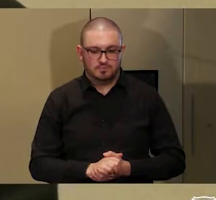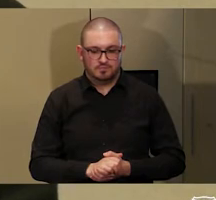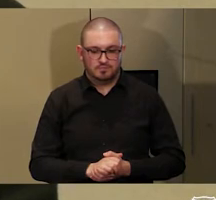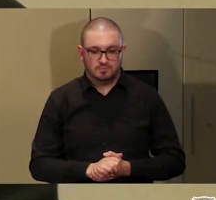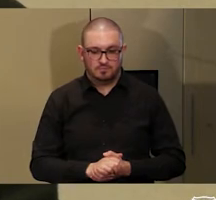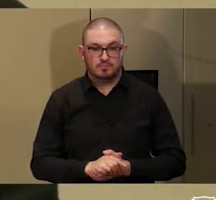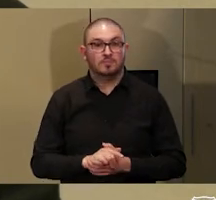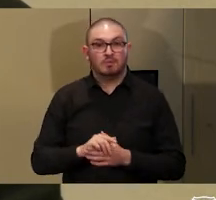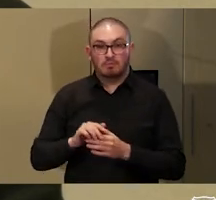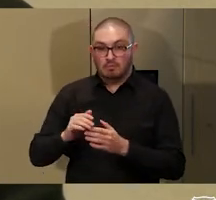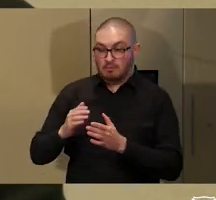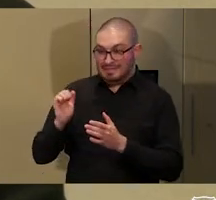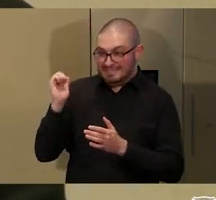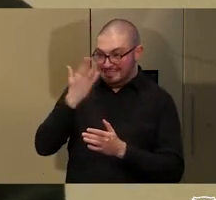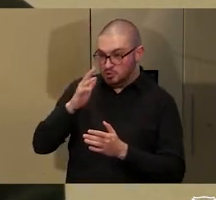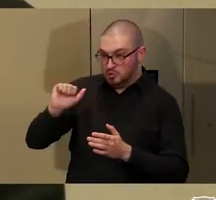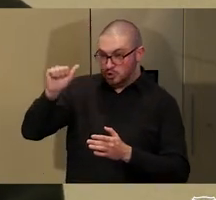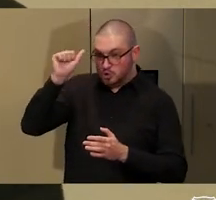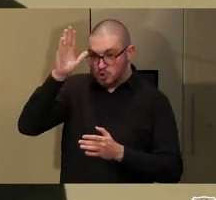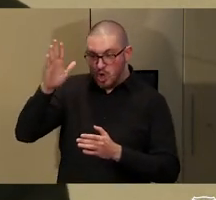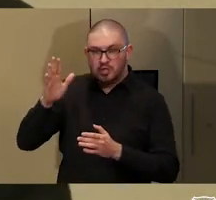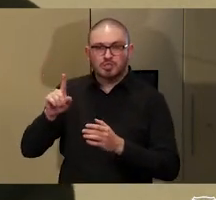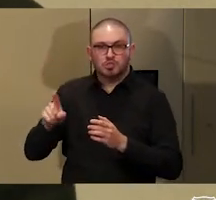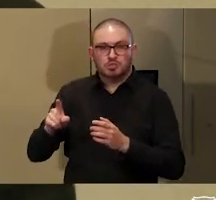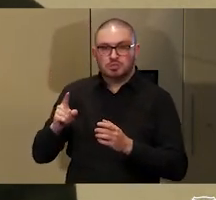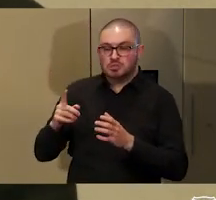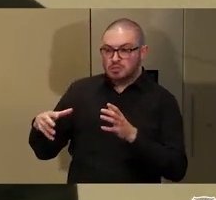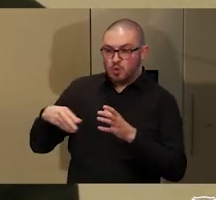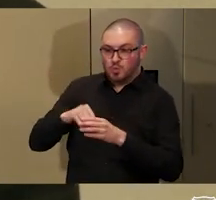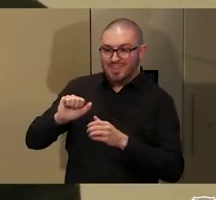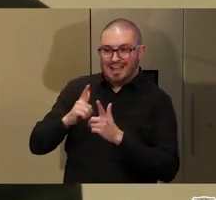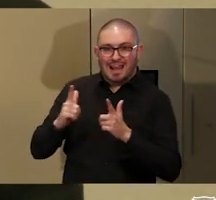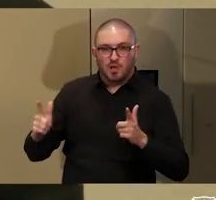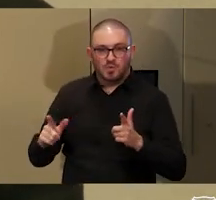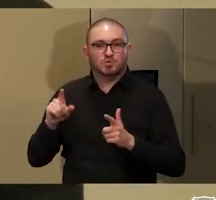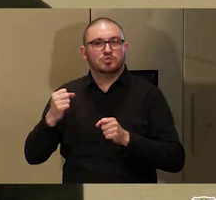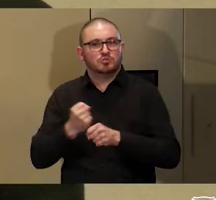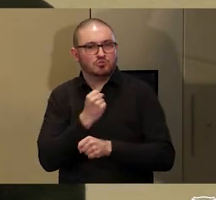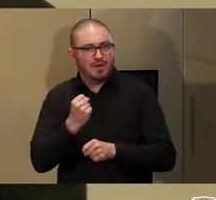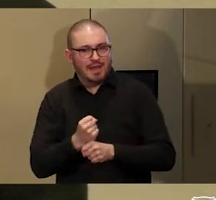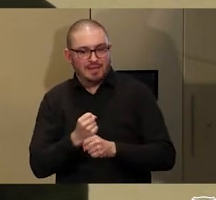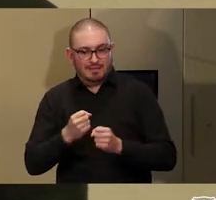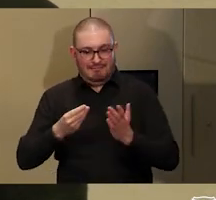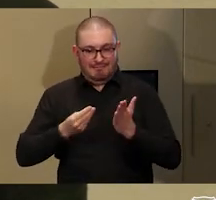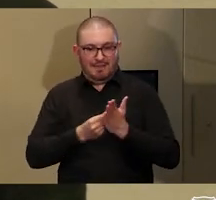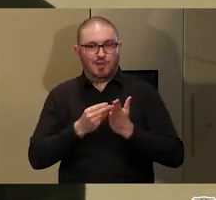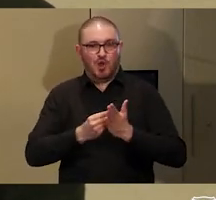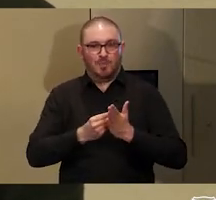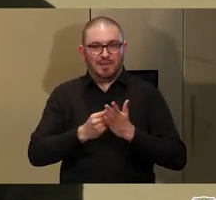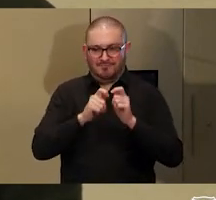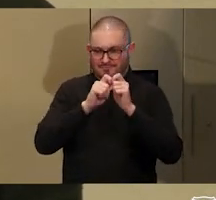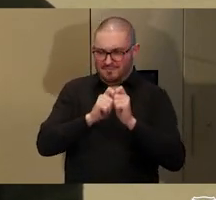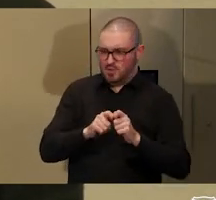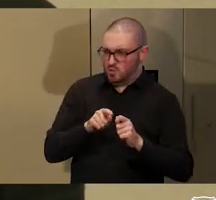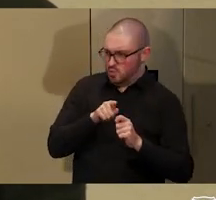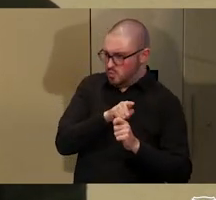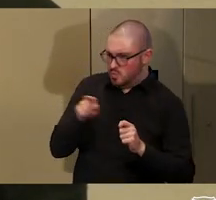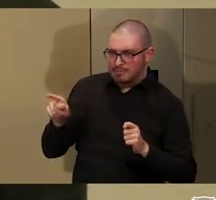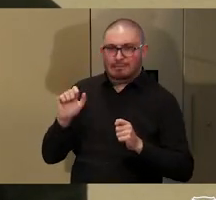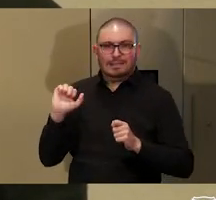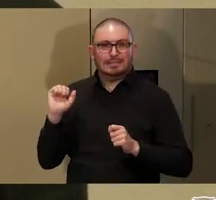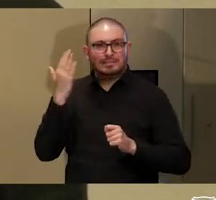knowledge, including language, and creating economic value for those things.